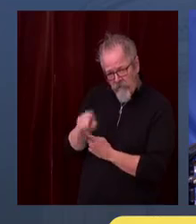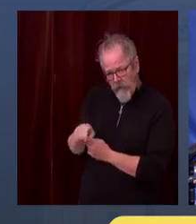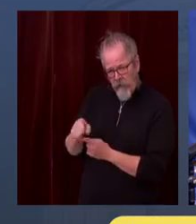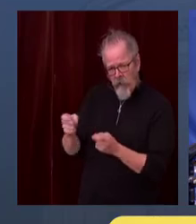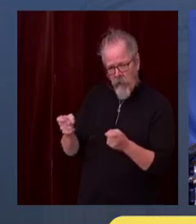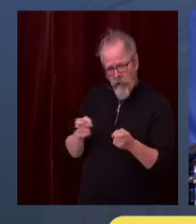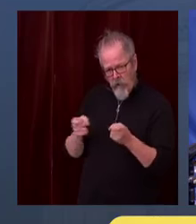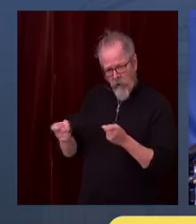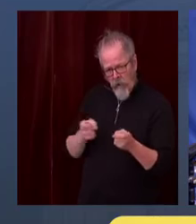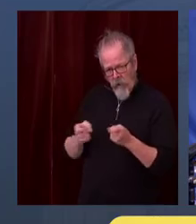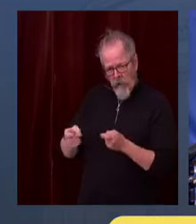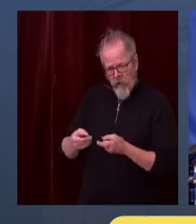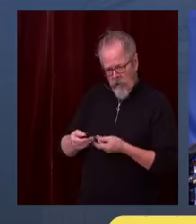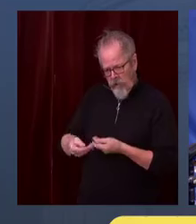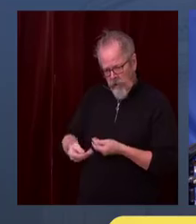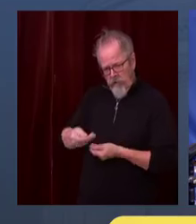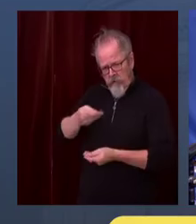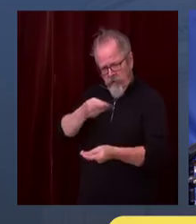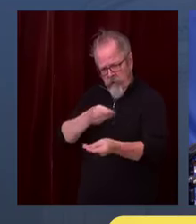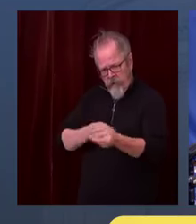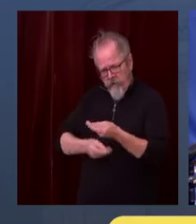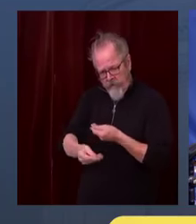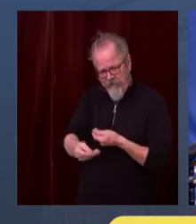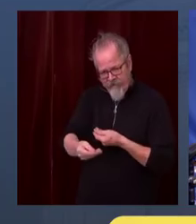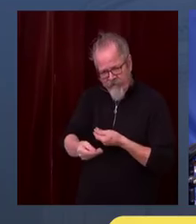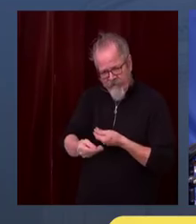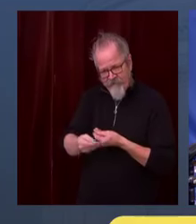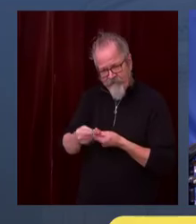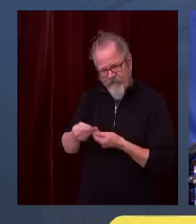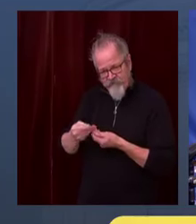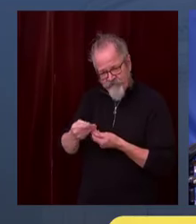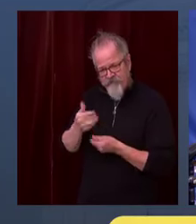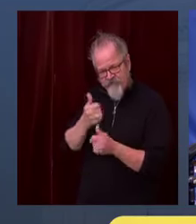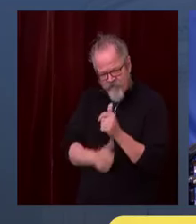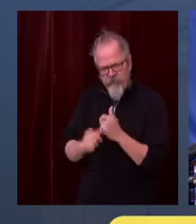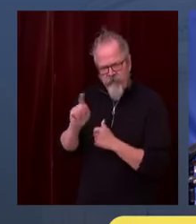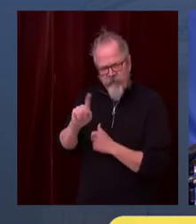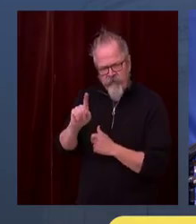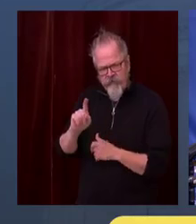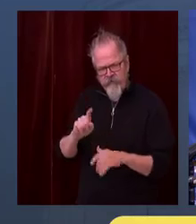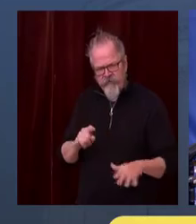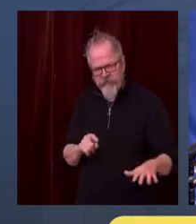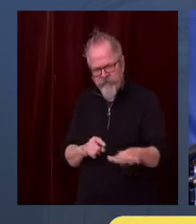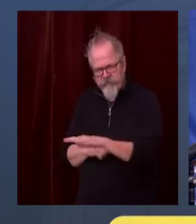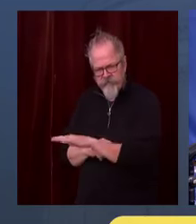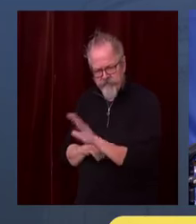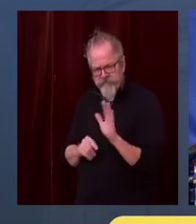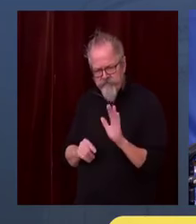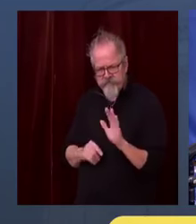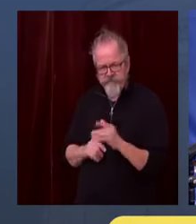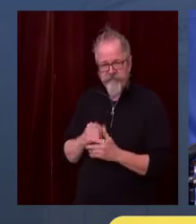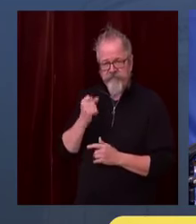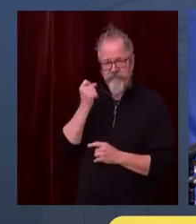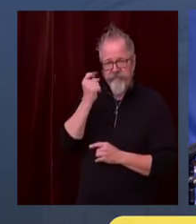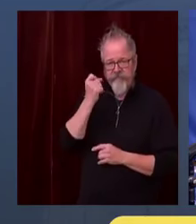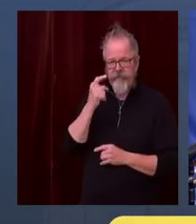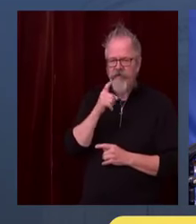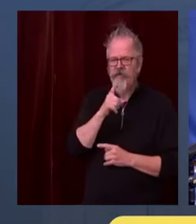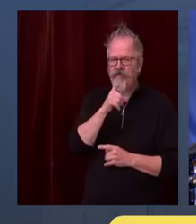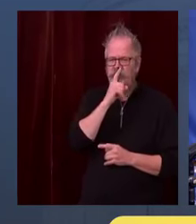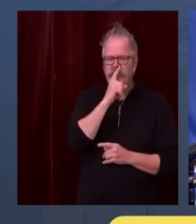question, this is not an exercise in culpability or guilt or even responsibility.